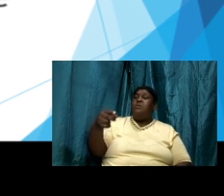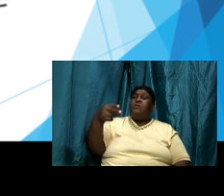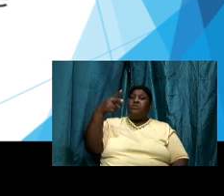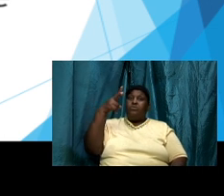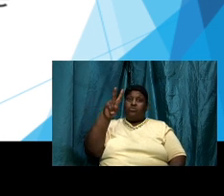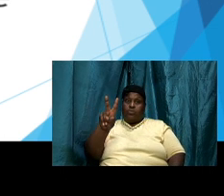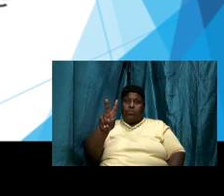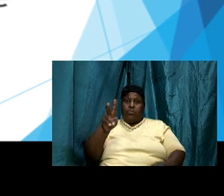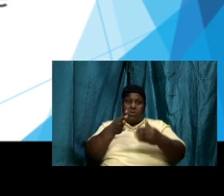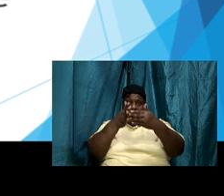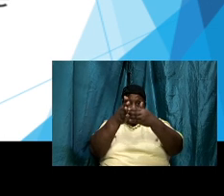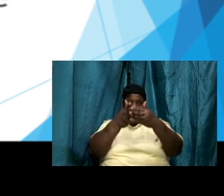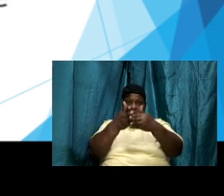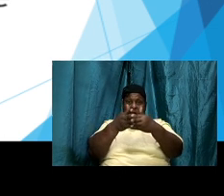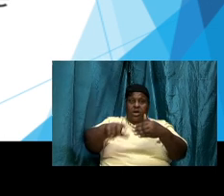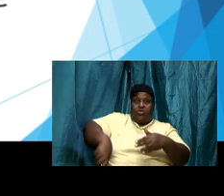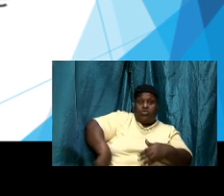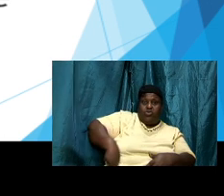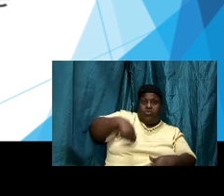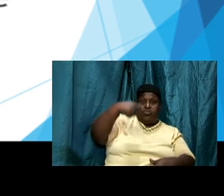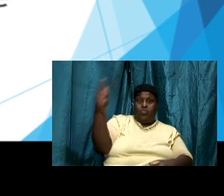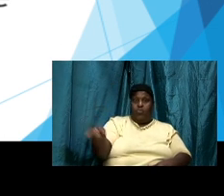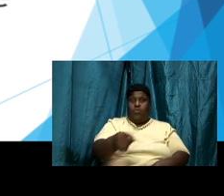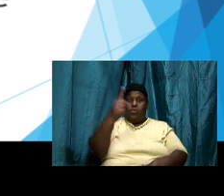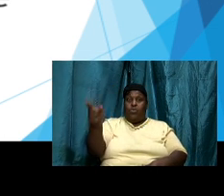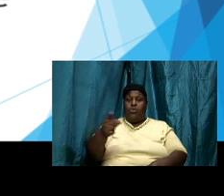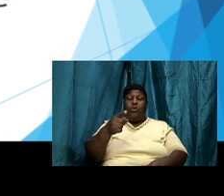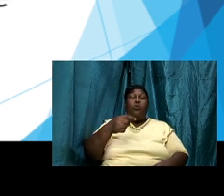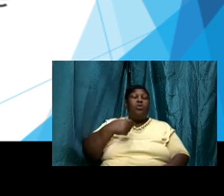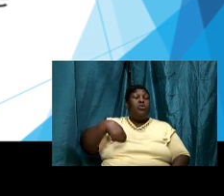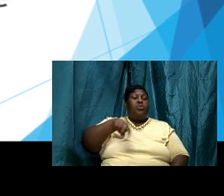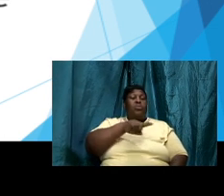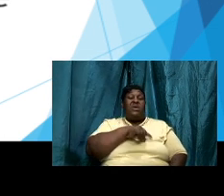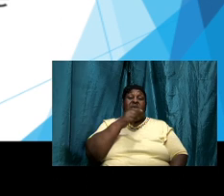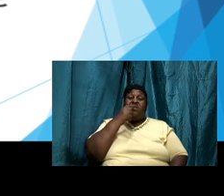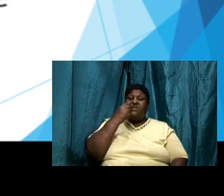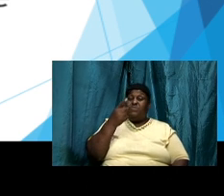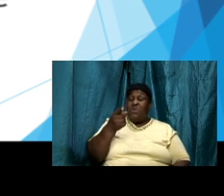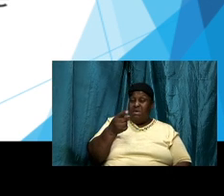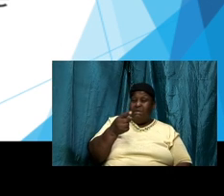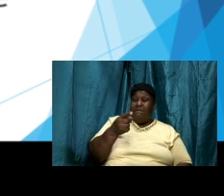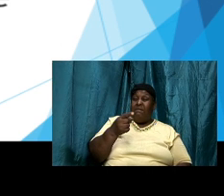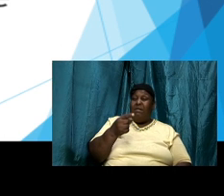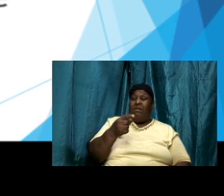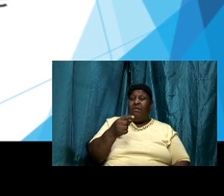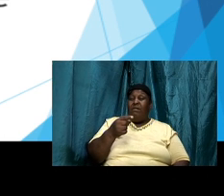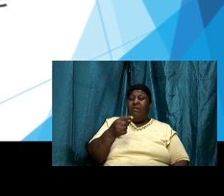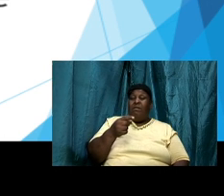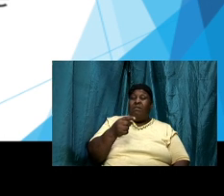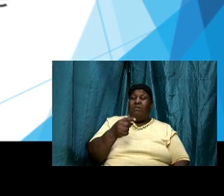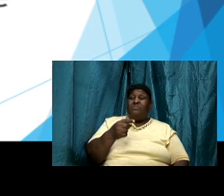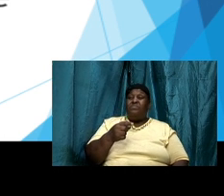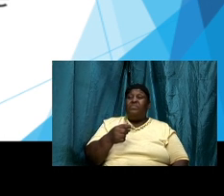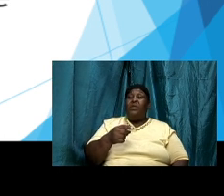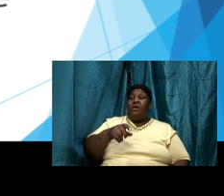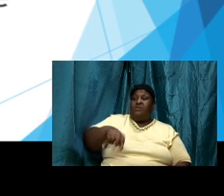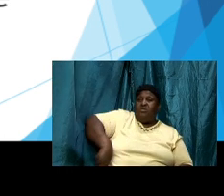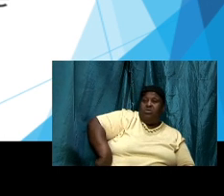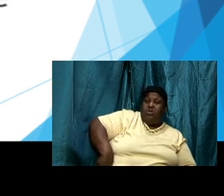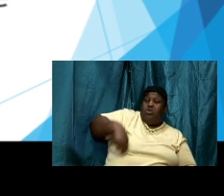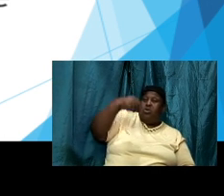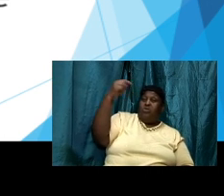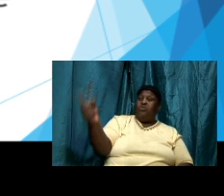edged sword yes we speak that the the sword